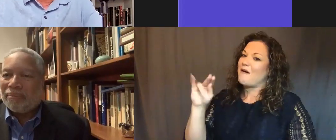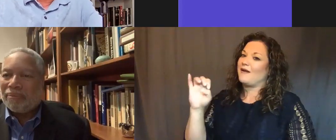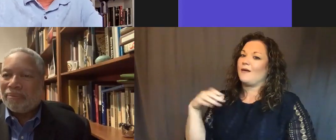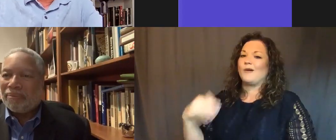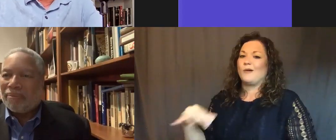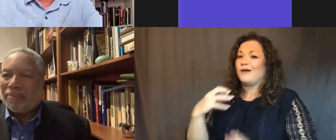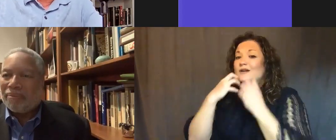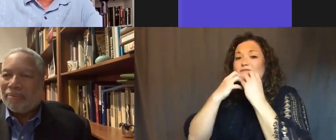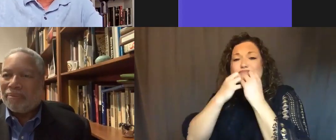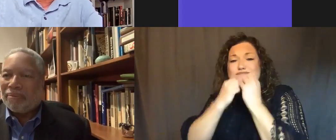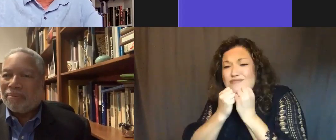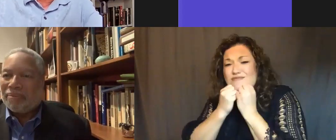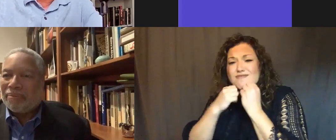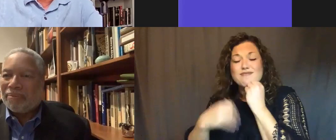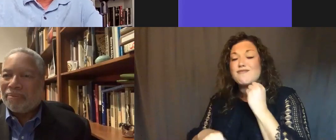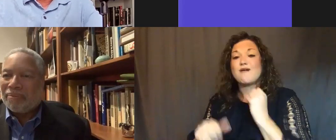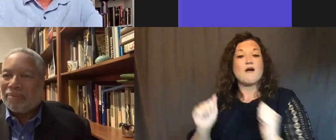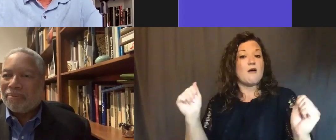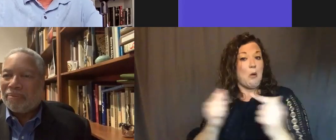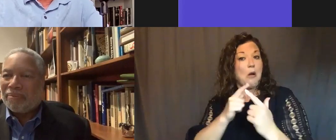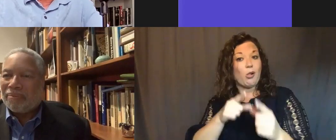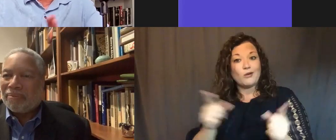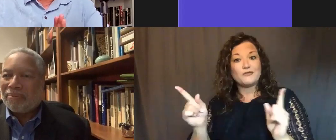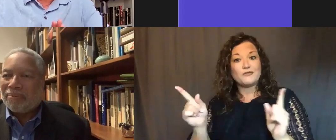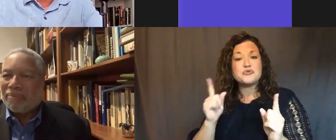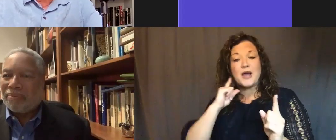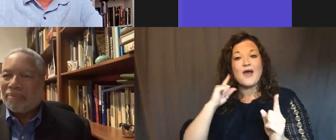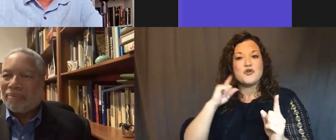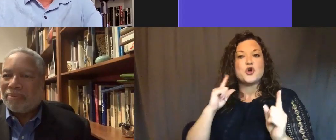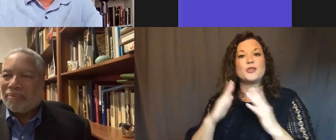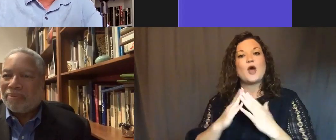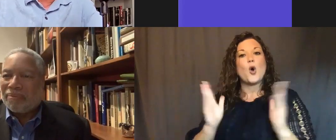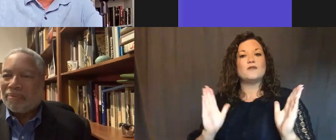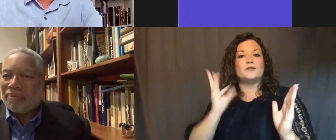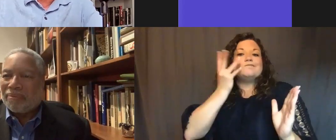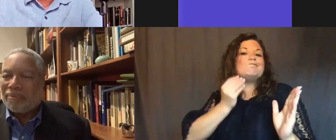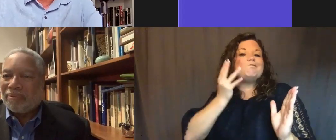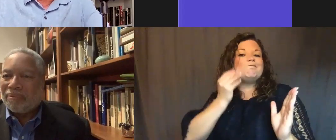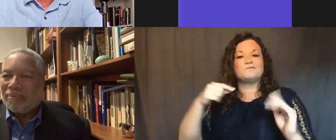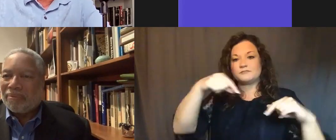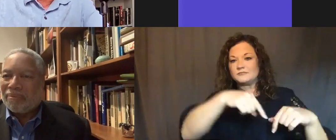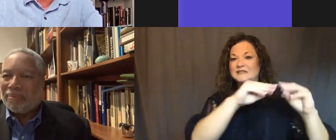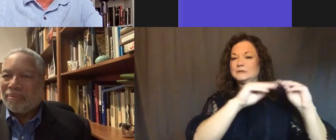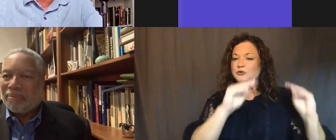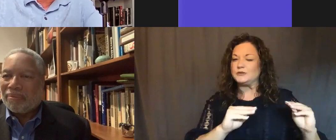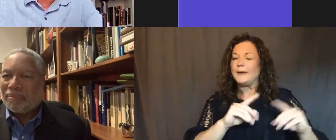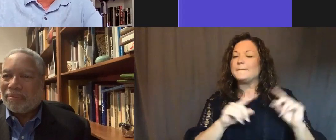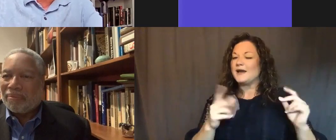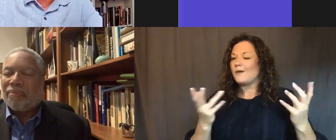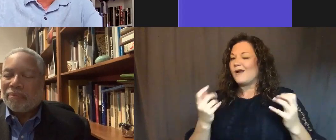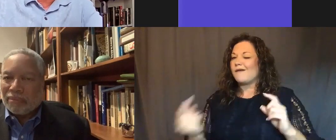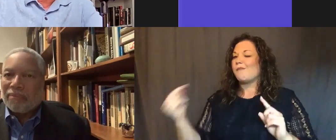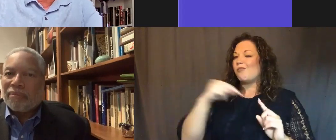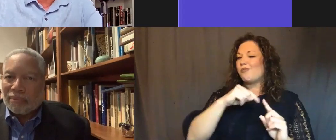I think everyone has heard an overview of the experience of this museum. I want to come back to John Lewis and